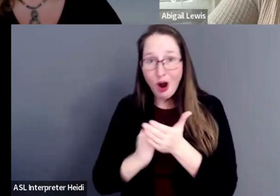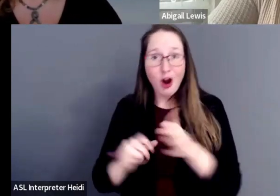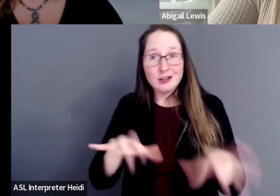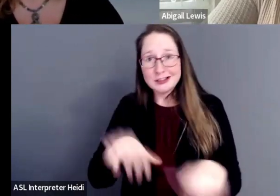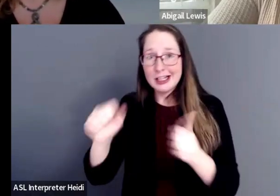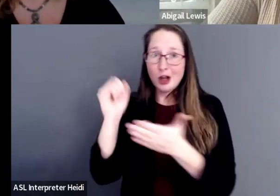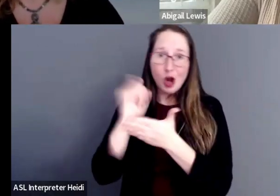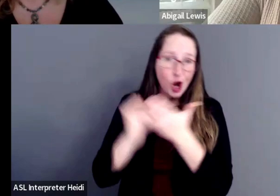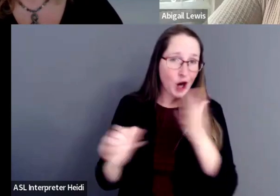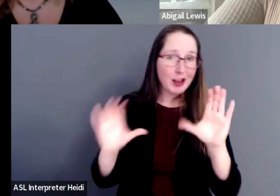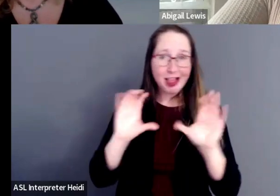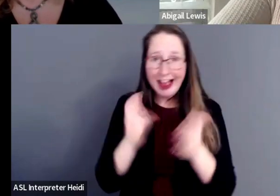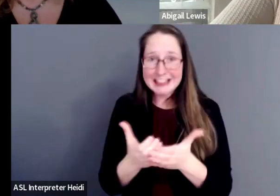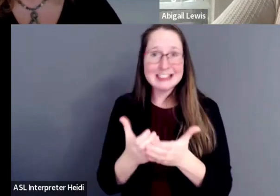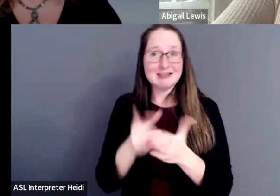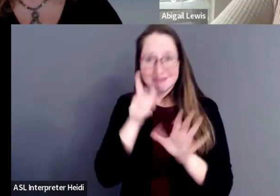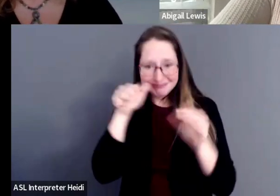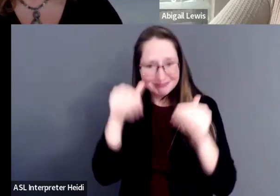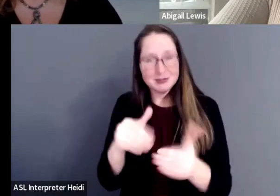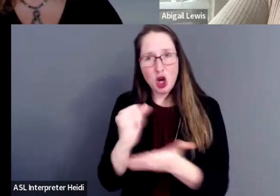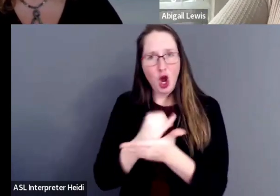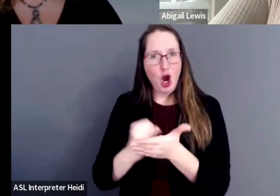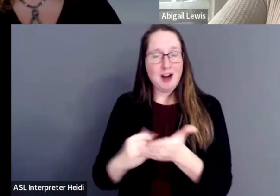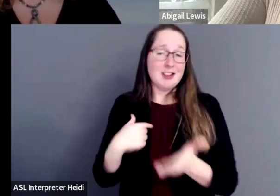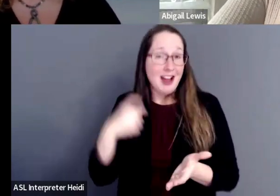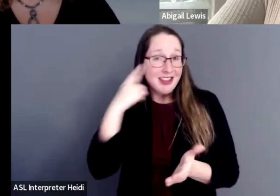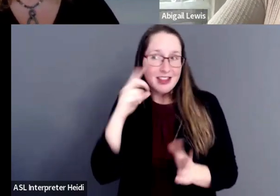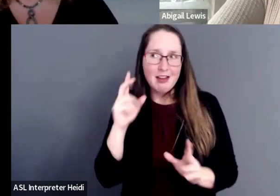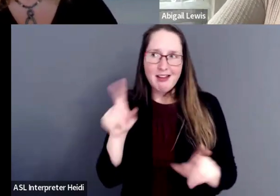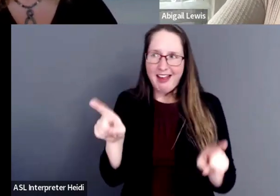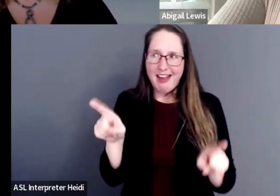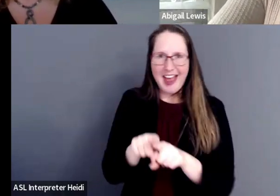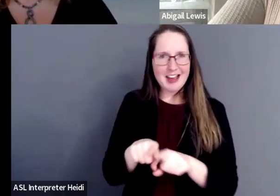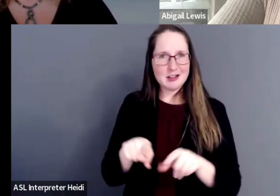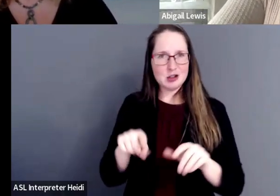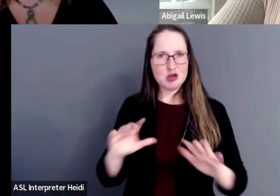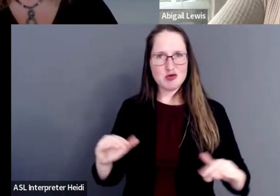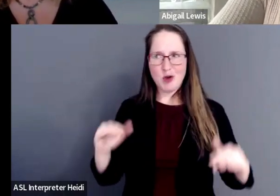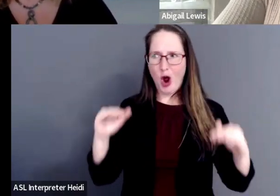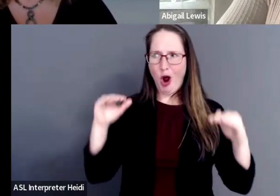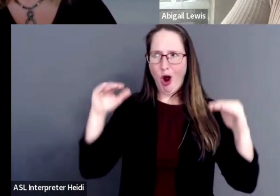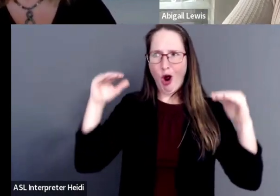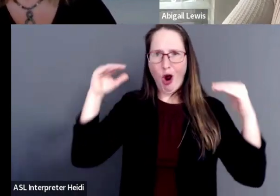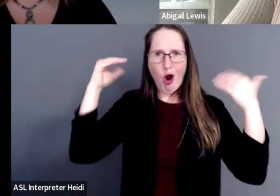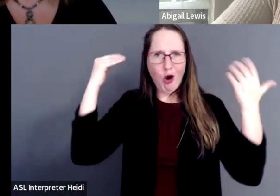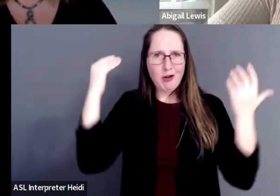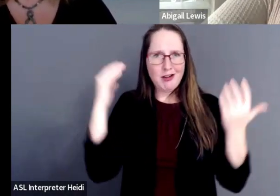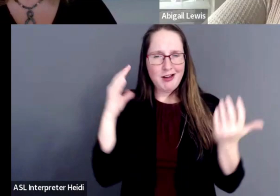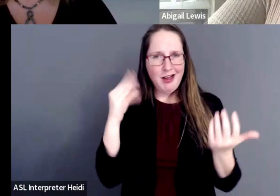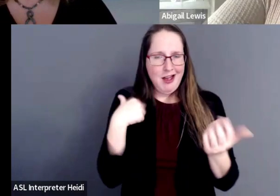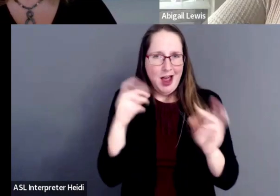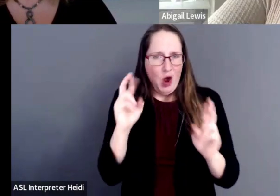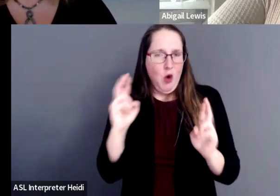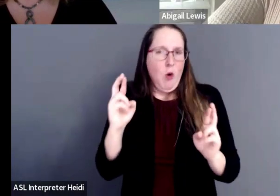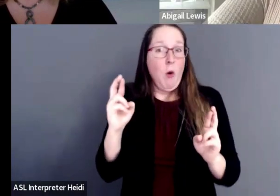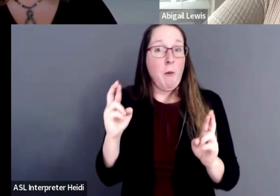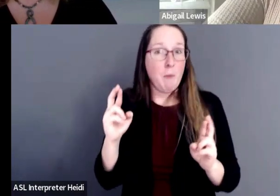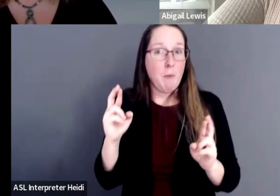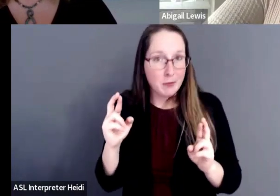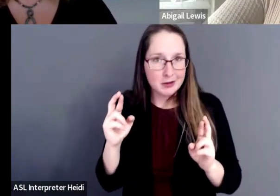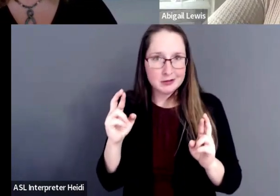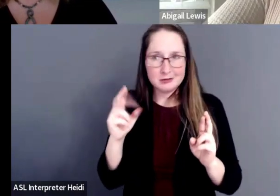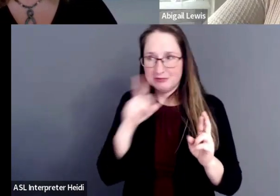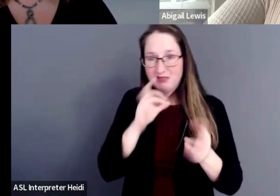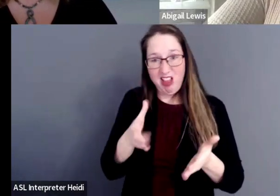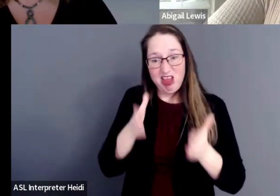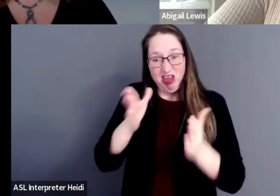classes. So I think that as people grow, I would hope that they allow